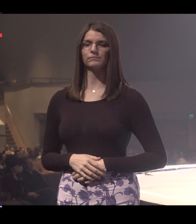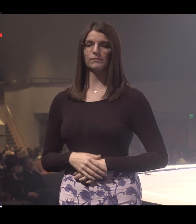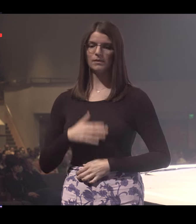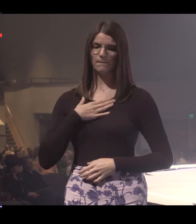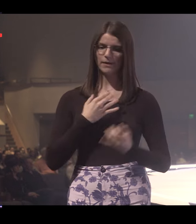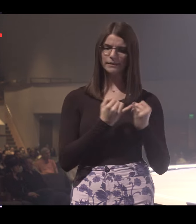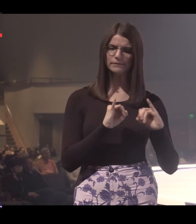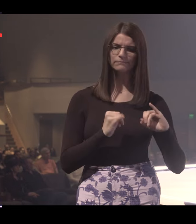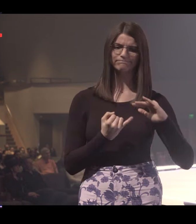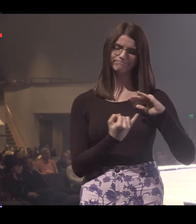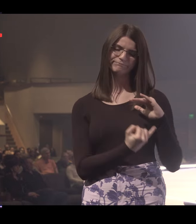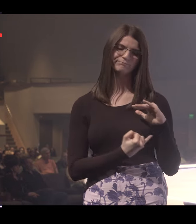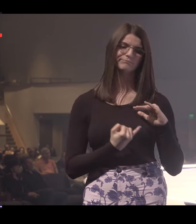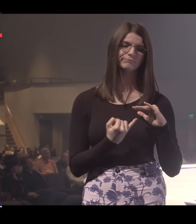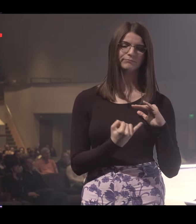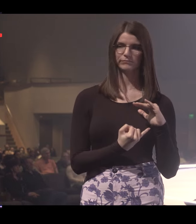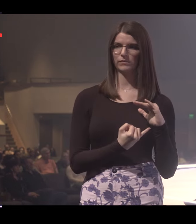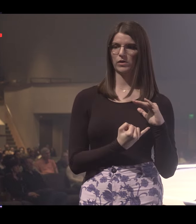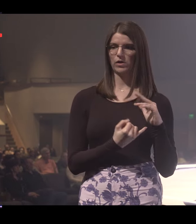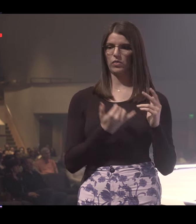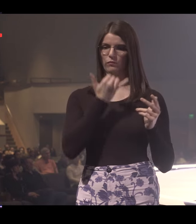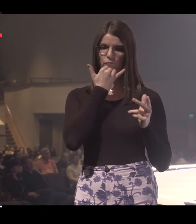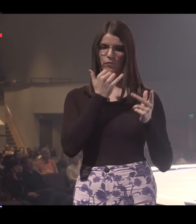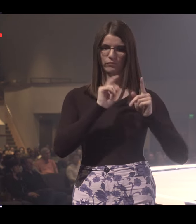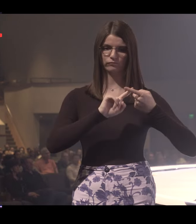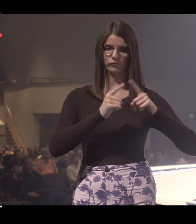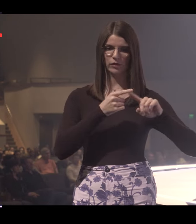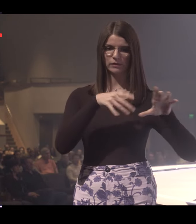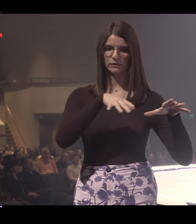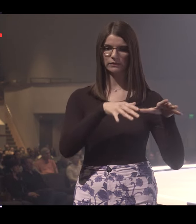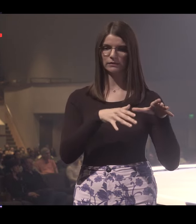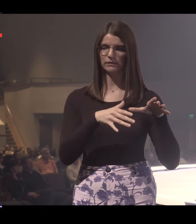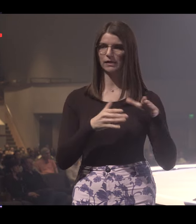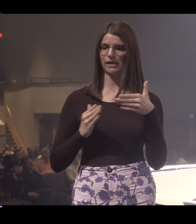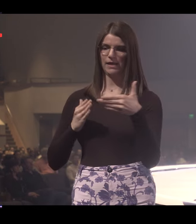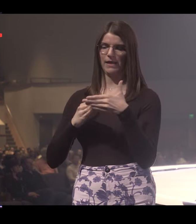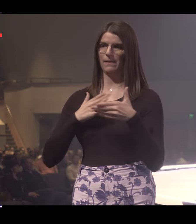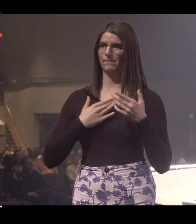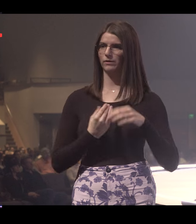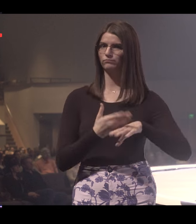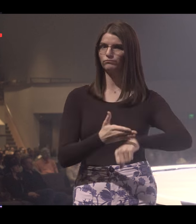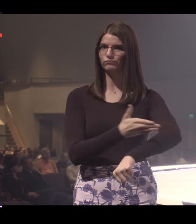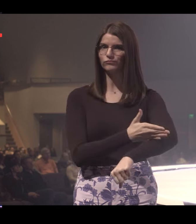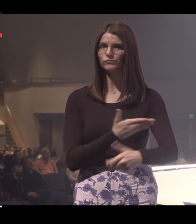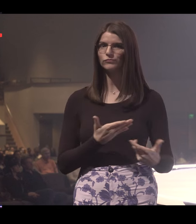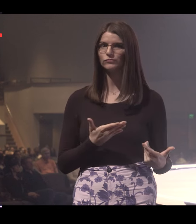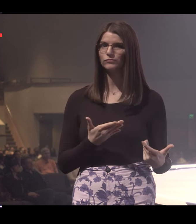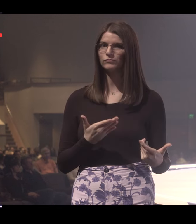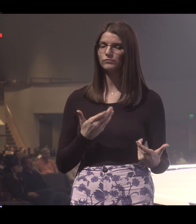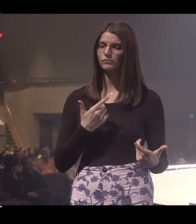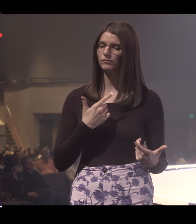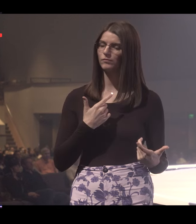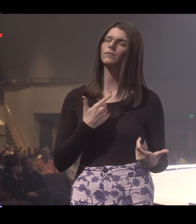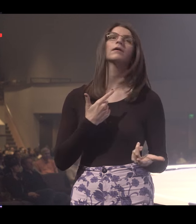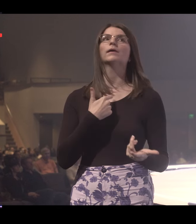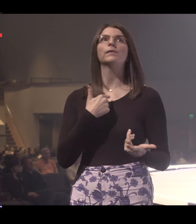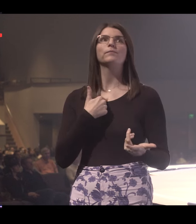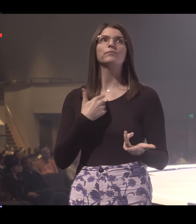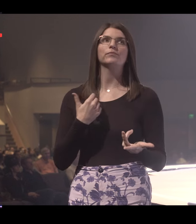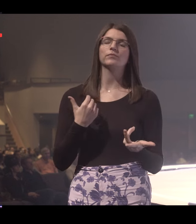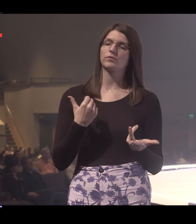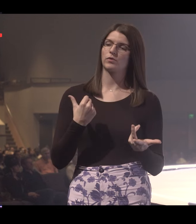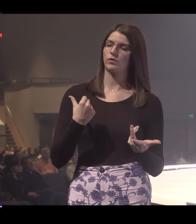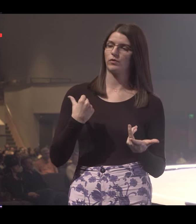My independence, isolation, or even the wrong friends are the enemies of my growth. I refuse